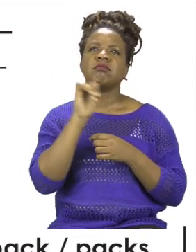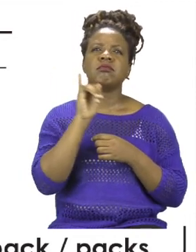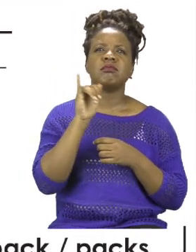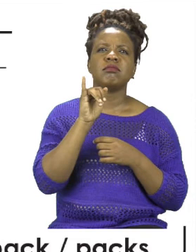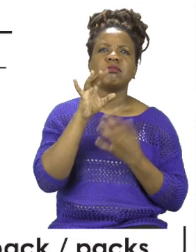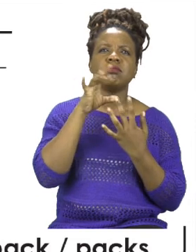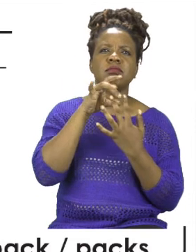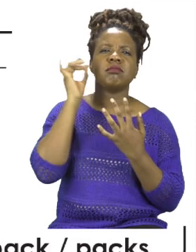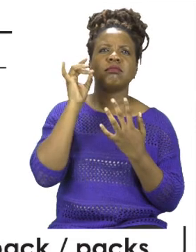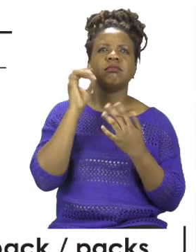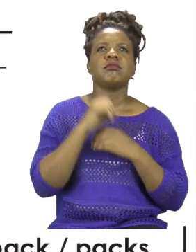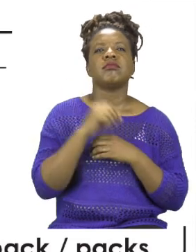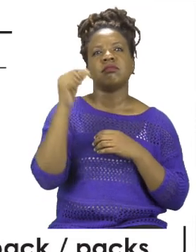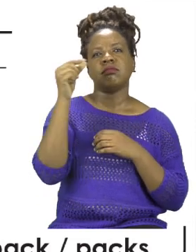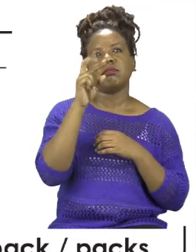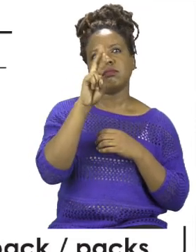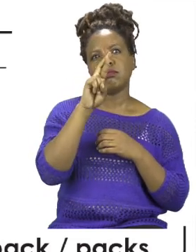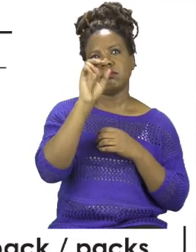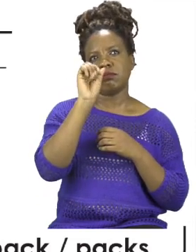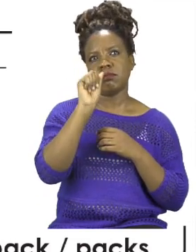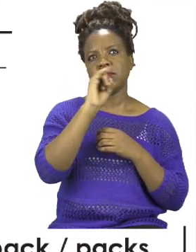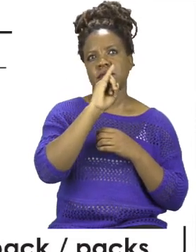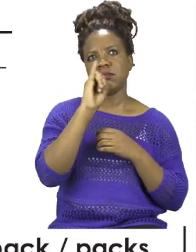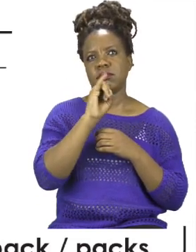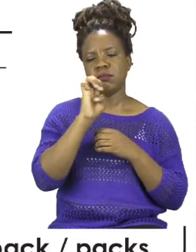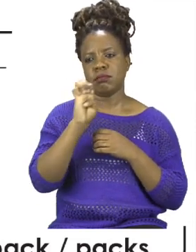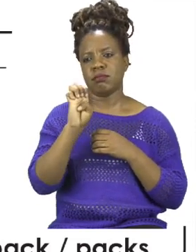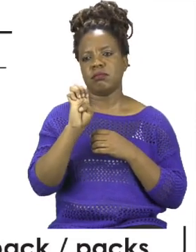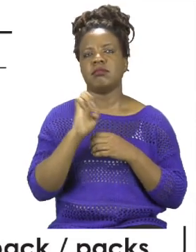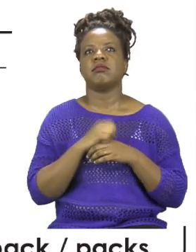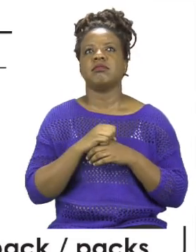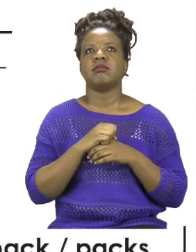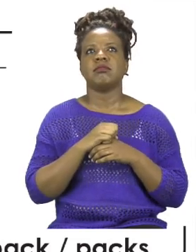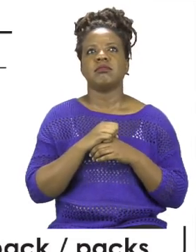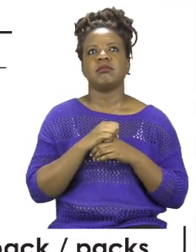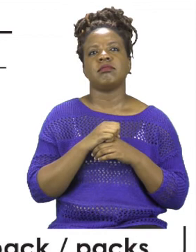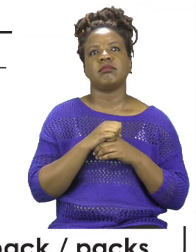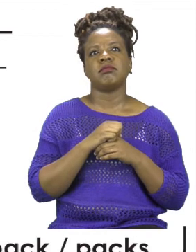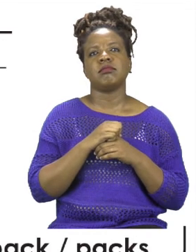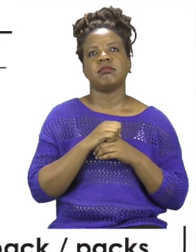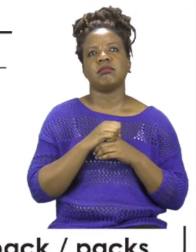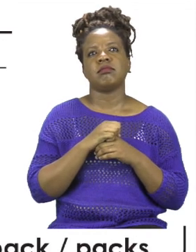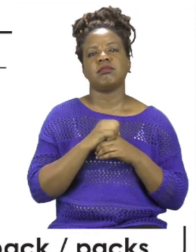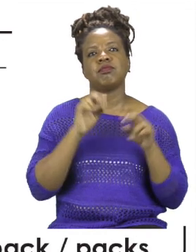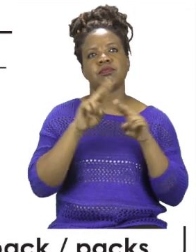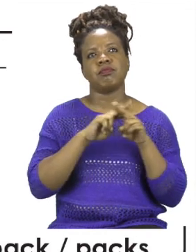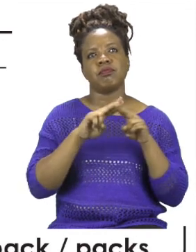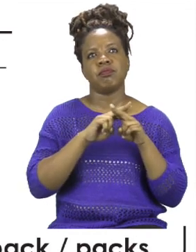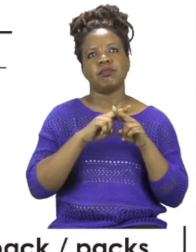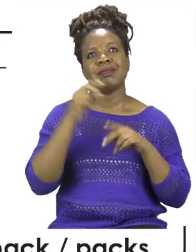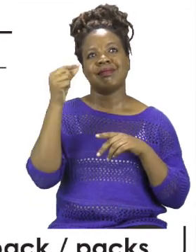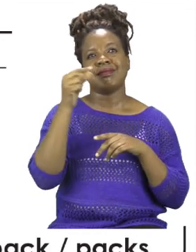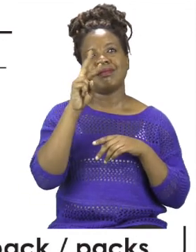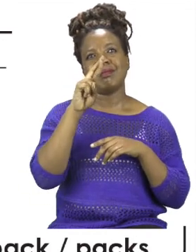is the word graze. Now our sentence will be complete. Cows graze